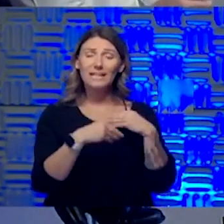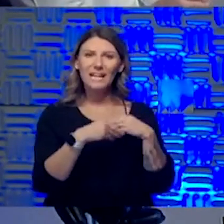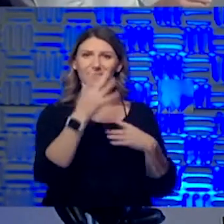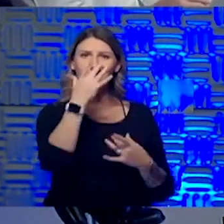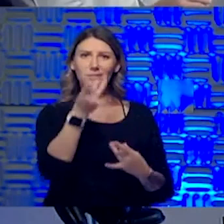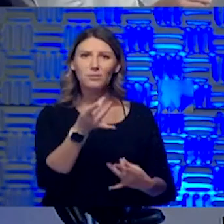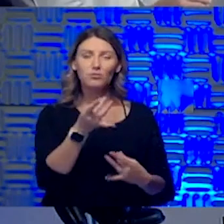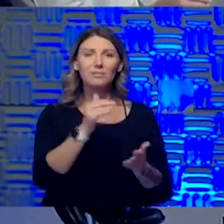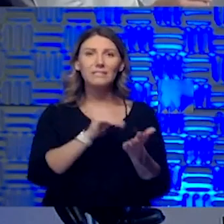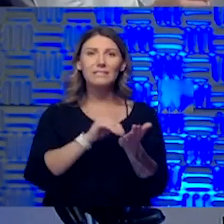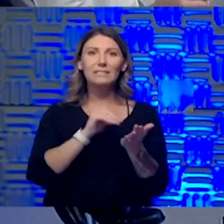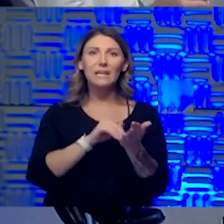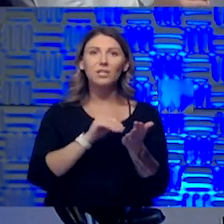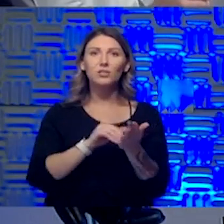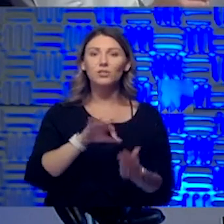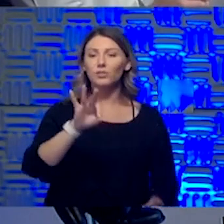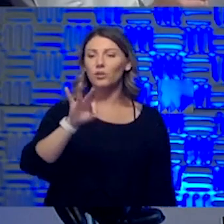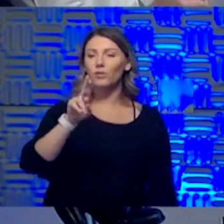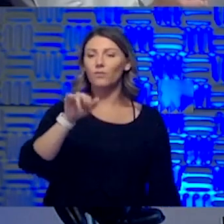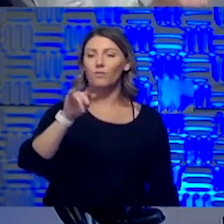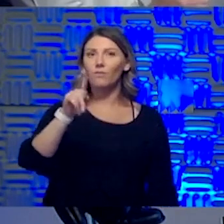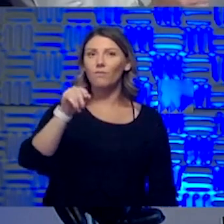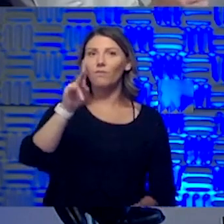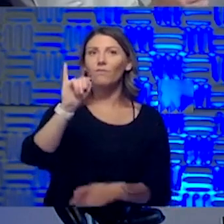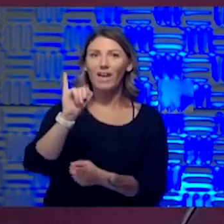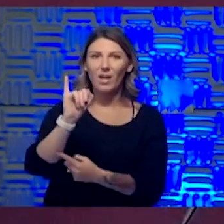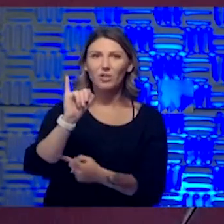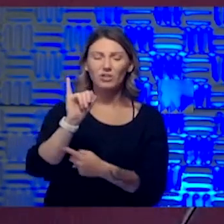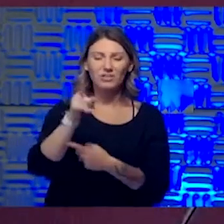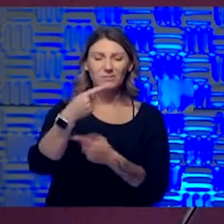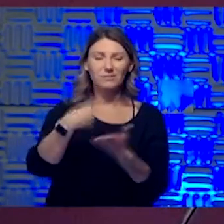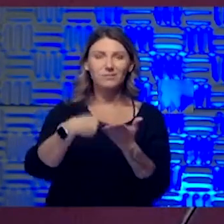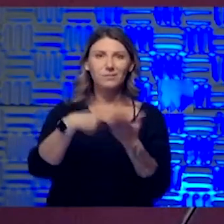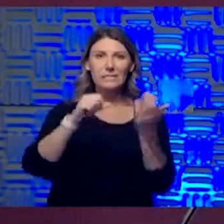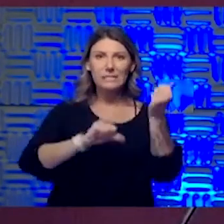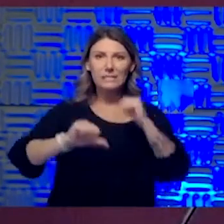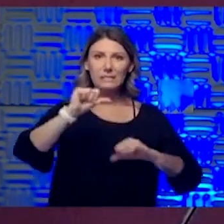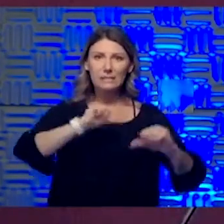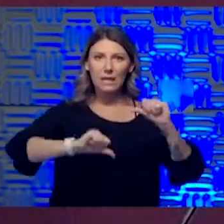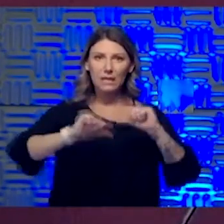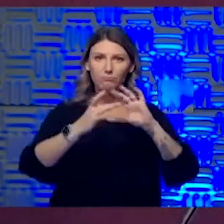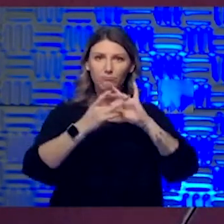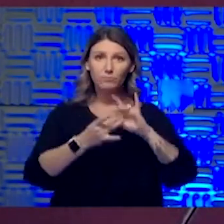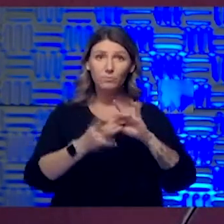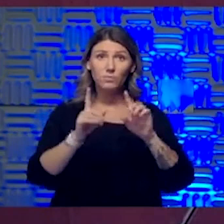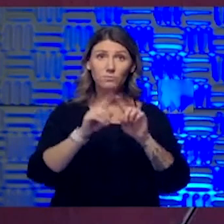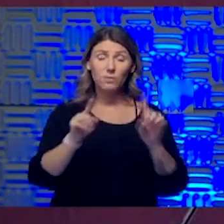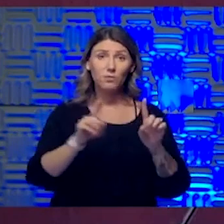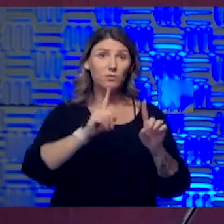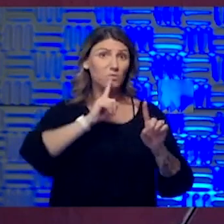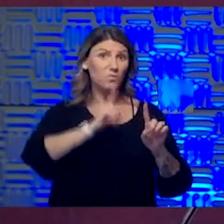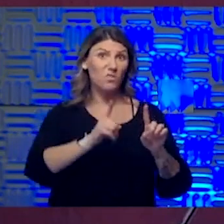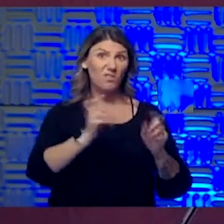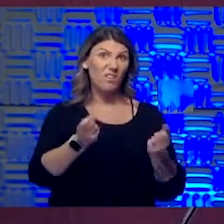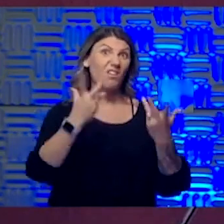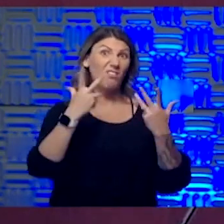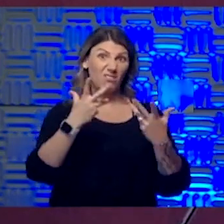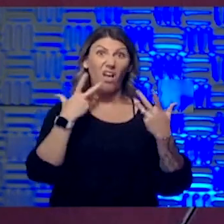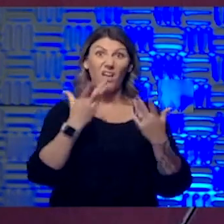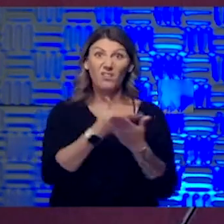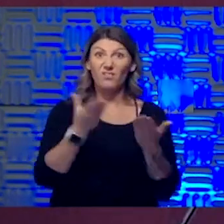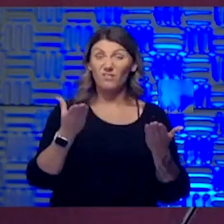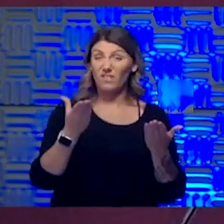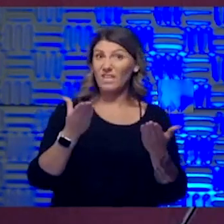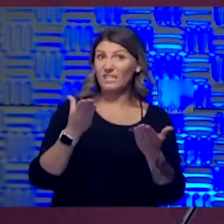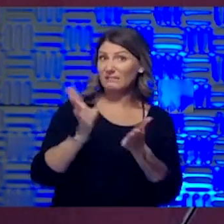is, is, is really has done a great job on talking about the science, but I'd also say there are a few real lessons of history. You know, we talk about this being a